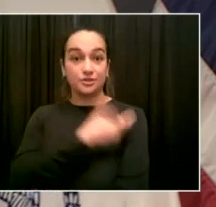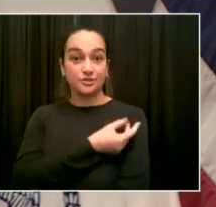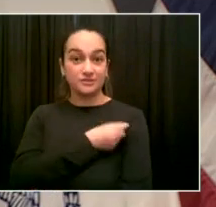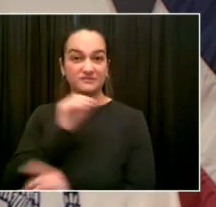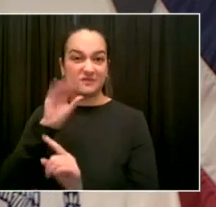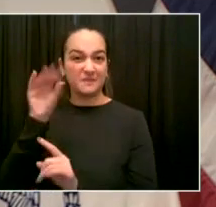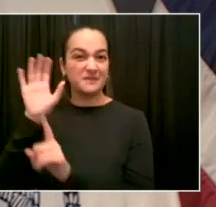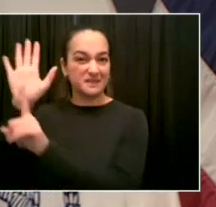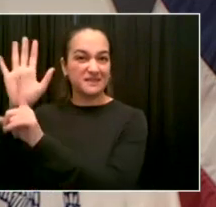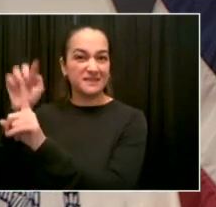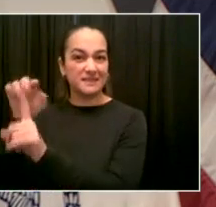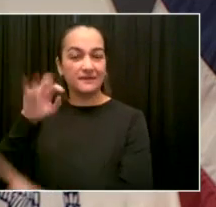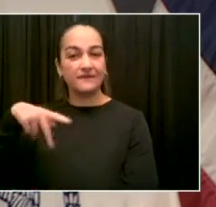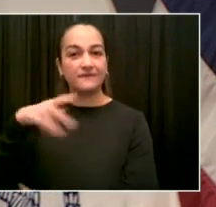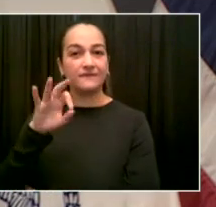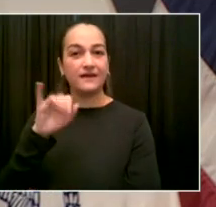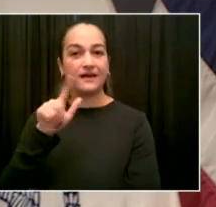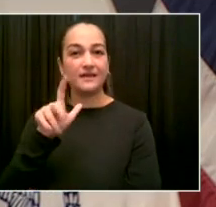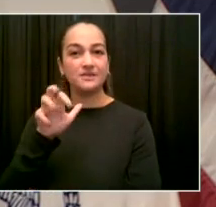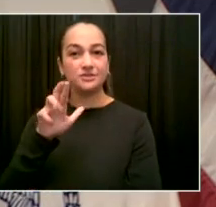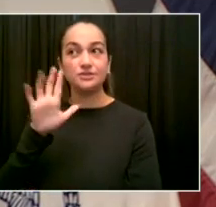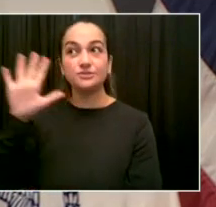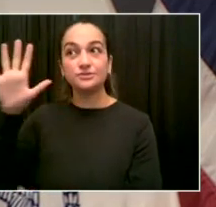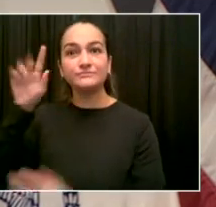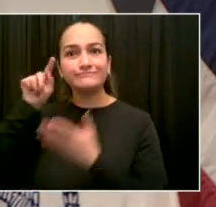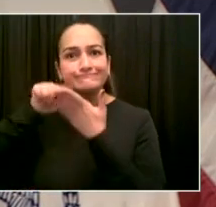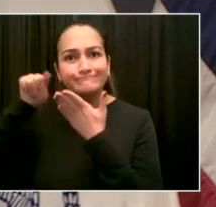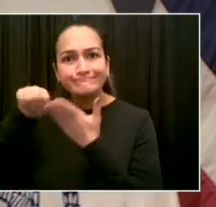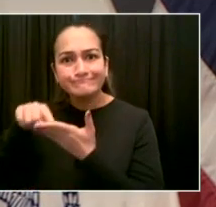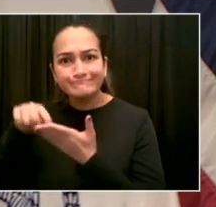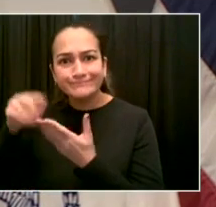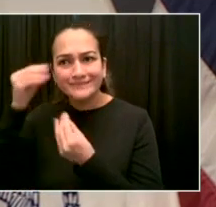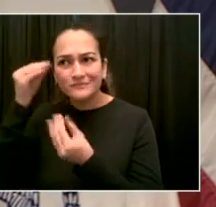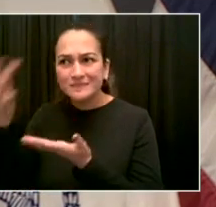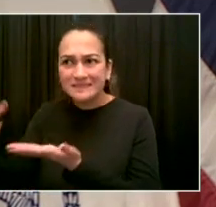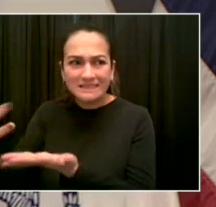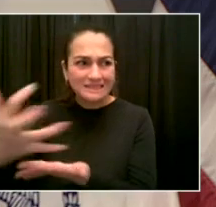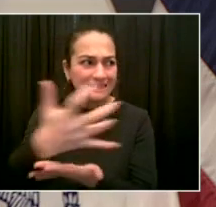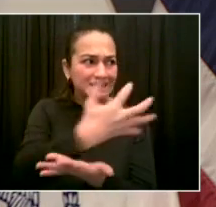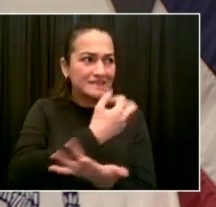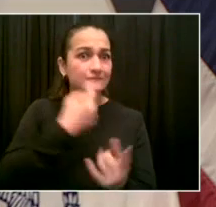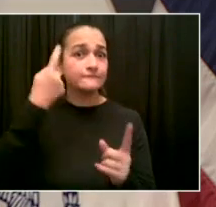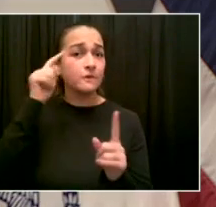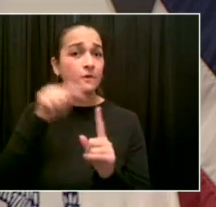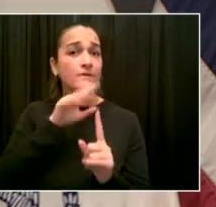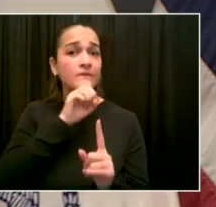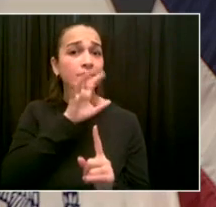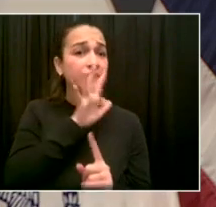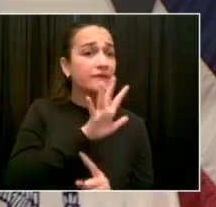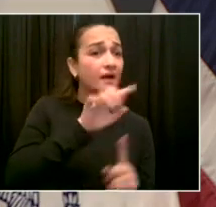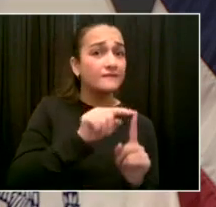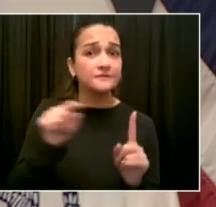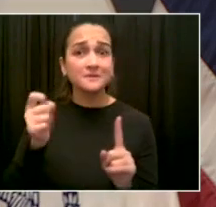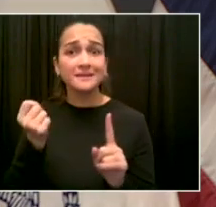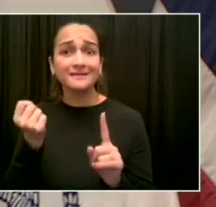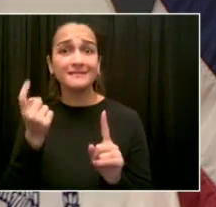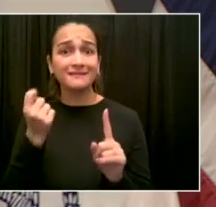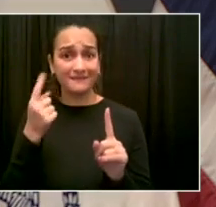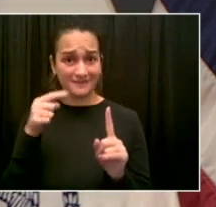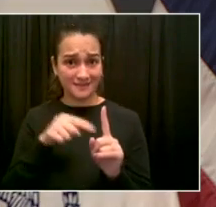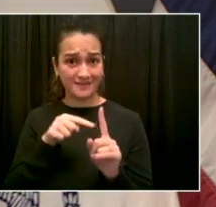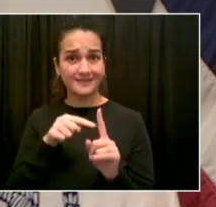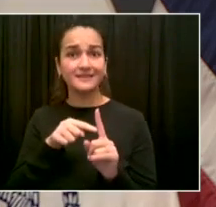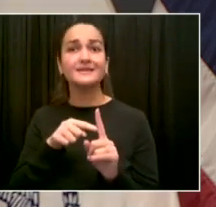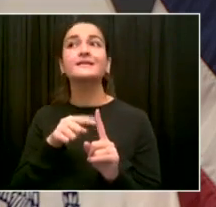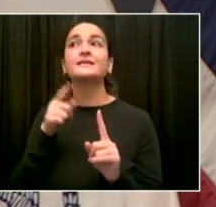clear. Whatever the FDA needs, they will have every resource their demand. I want to keep saying we need them to move quickly. We've